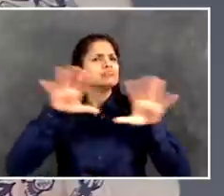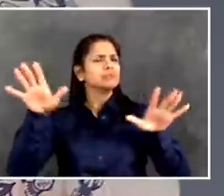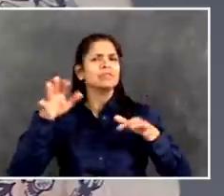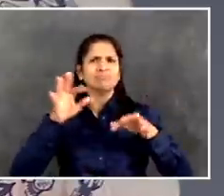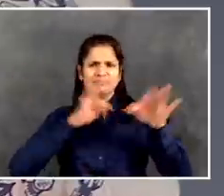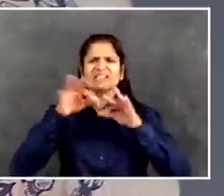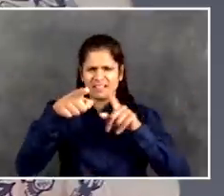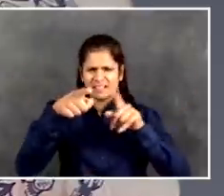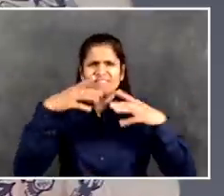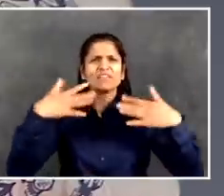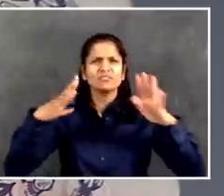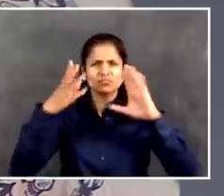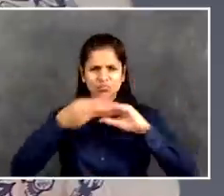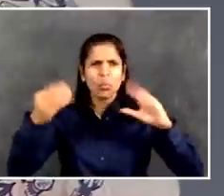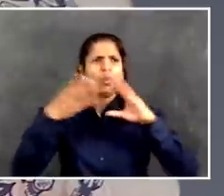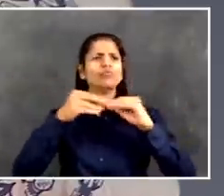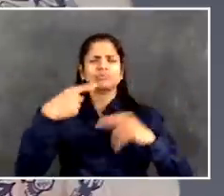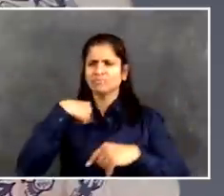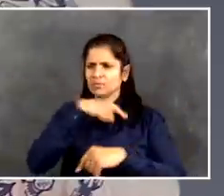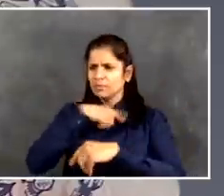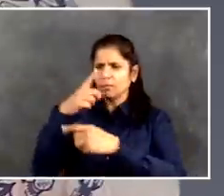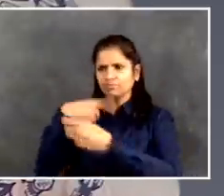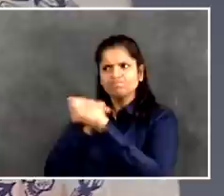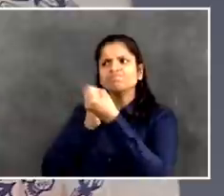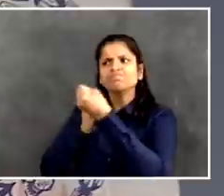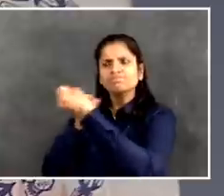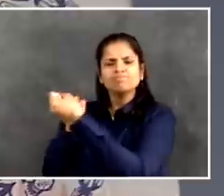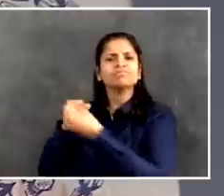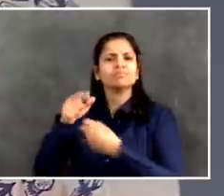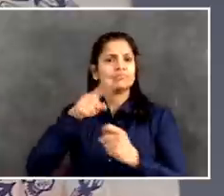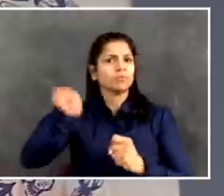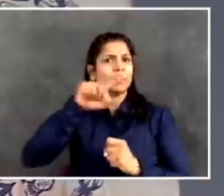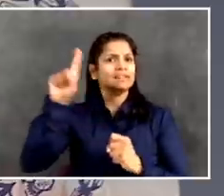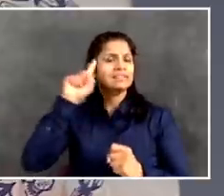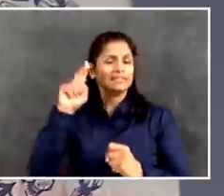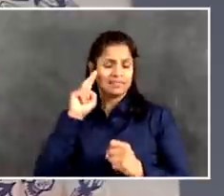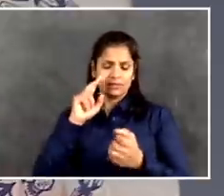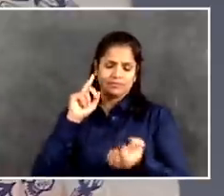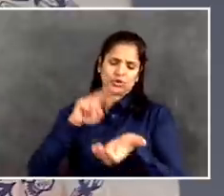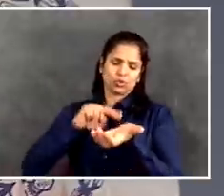PPE. But is there also an accountability side to that equation?